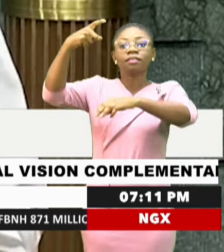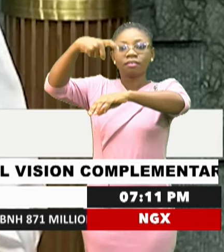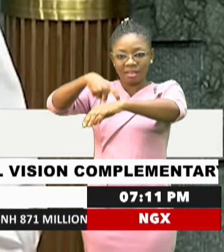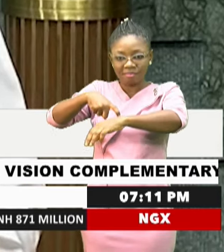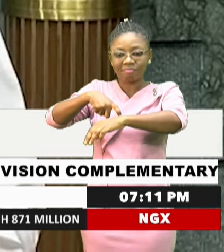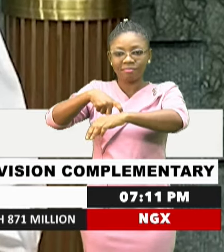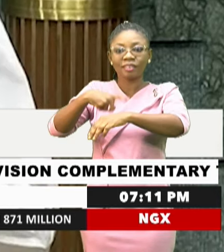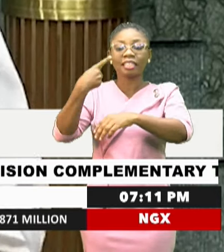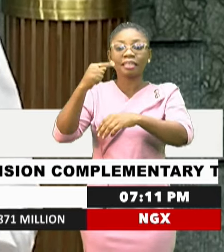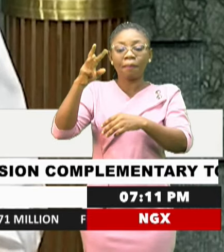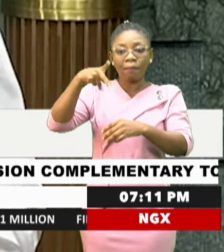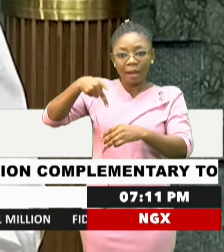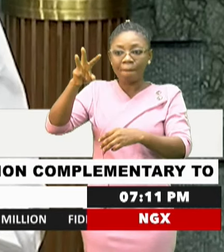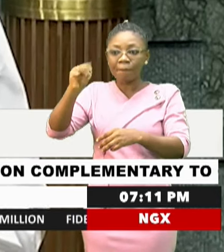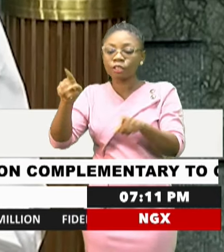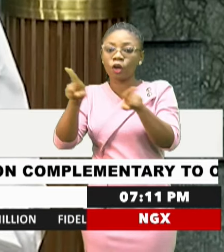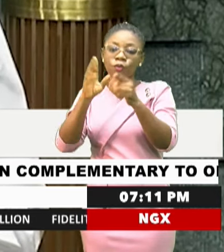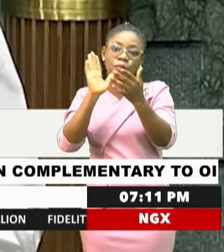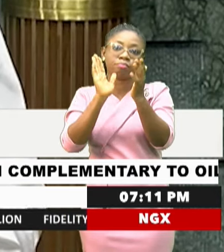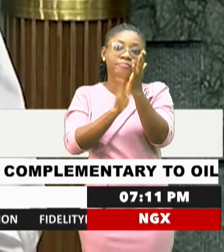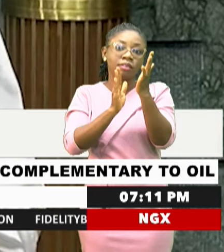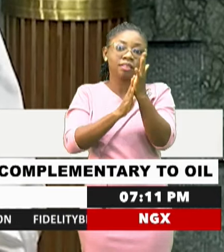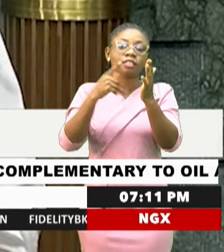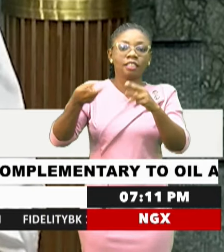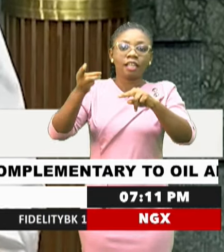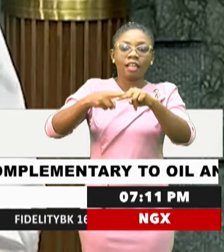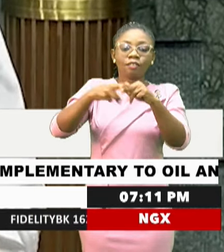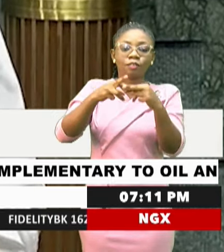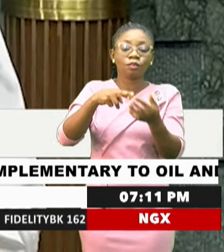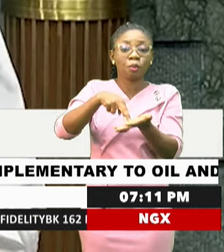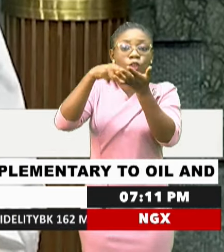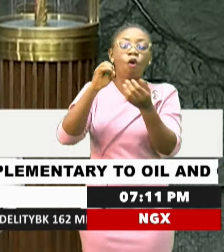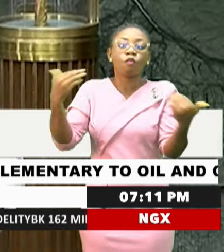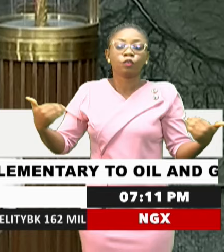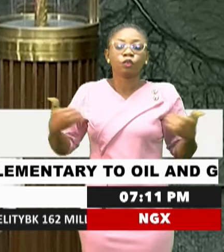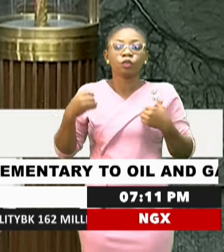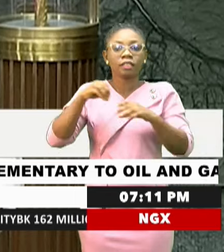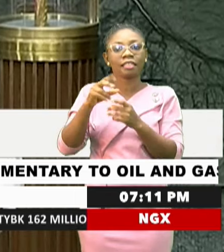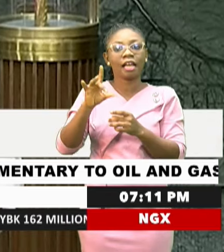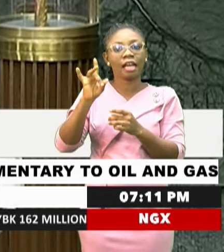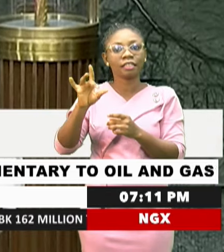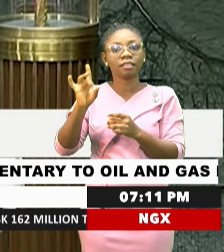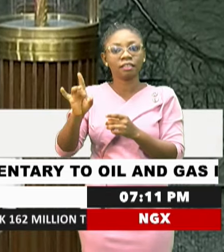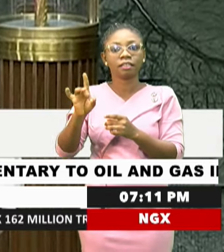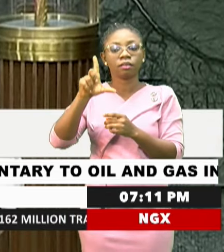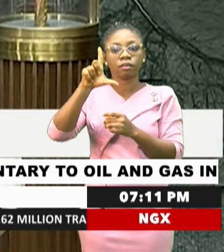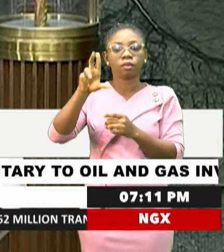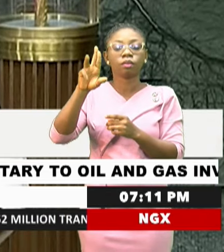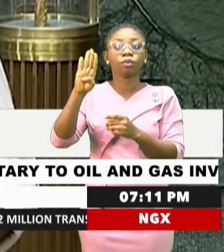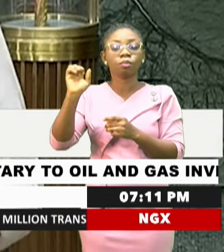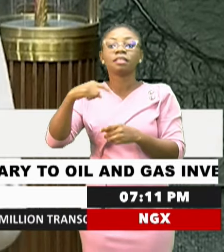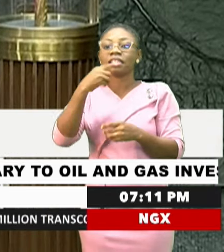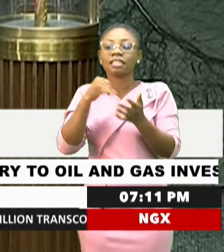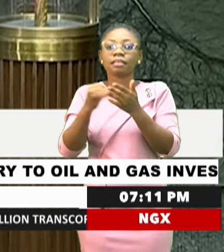The Prime Minister also praised the increased representation of youth in the 18th Lok Sabha, calling it a